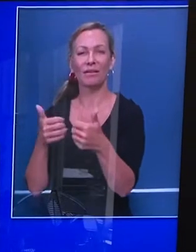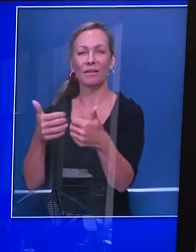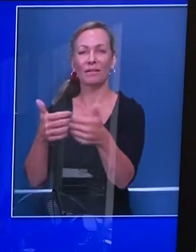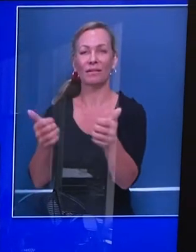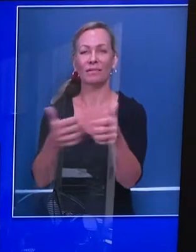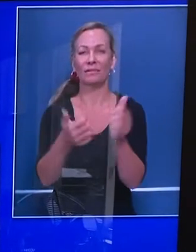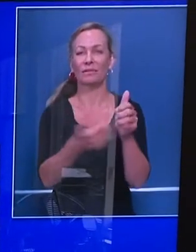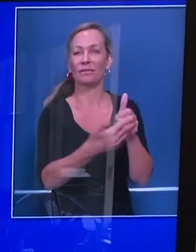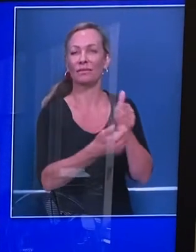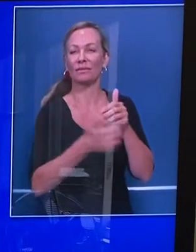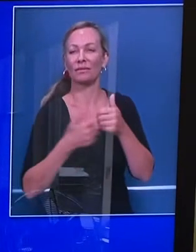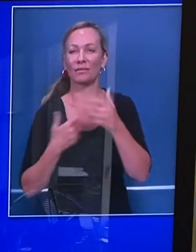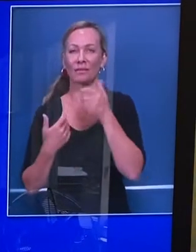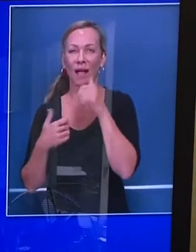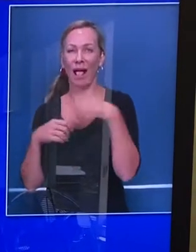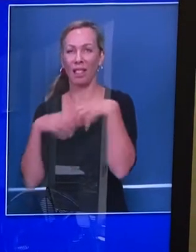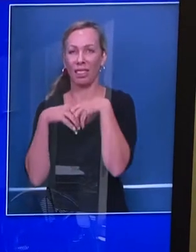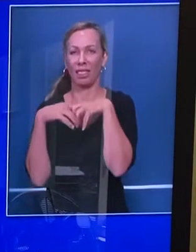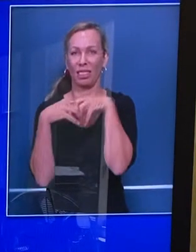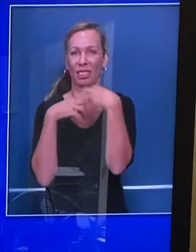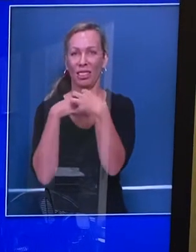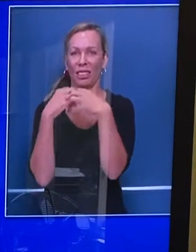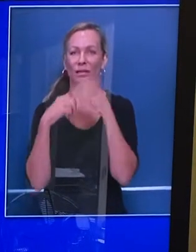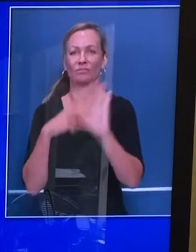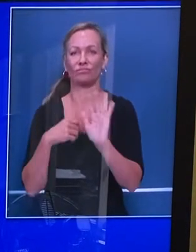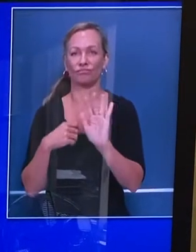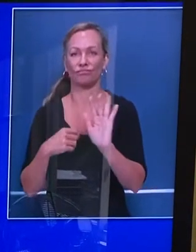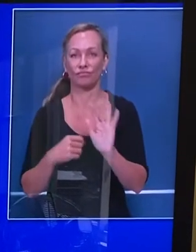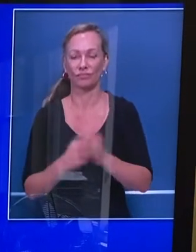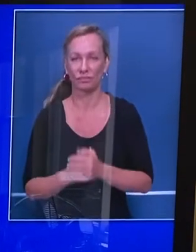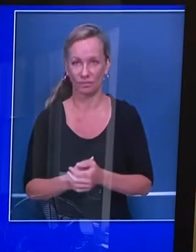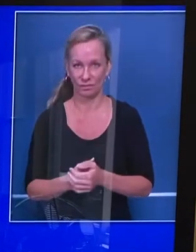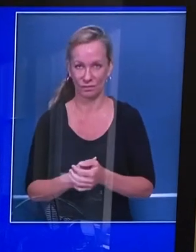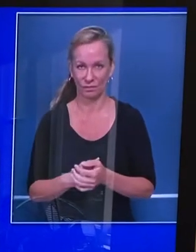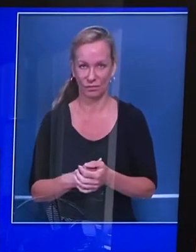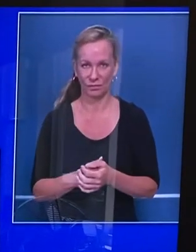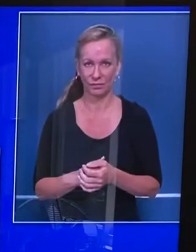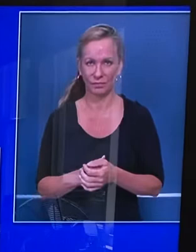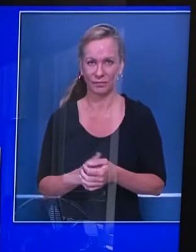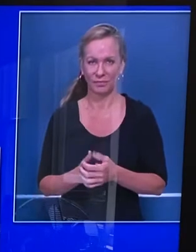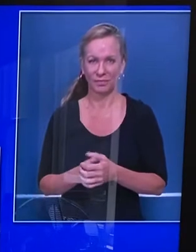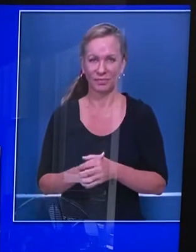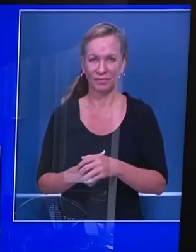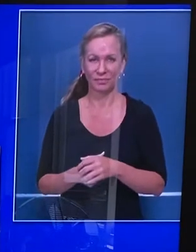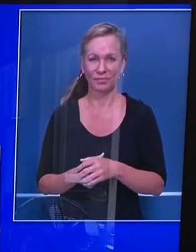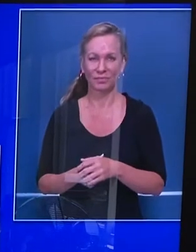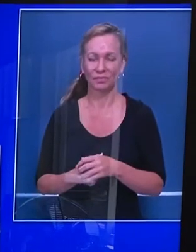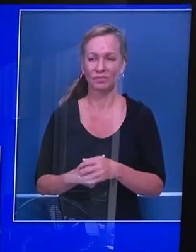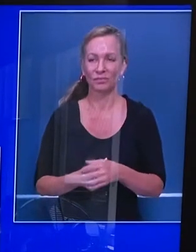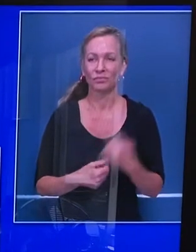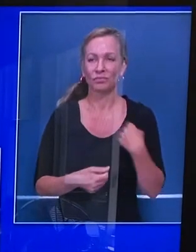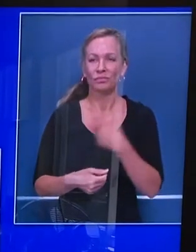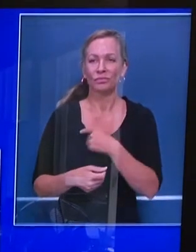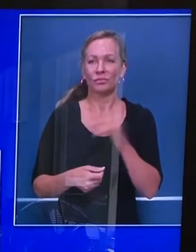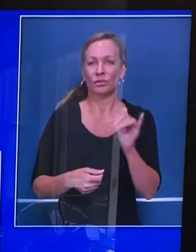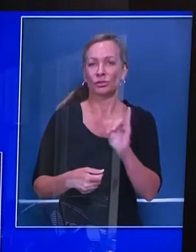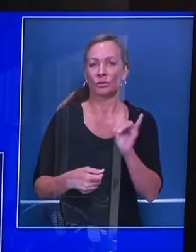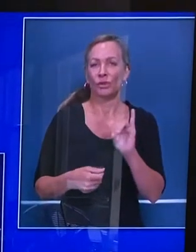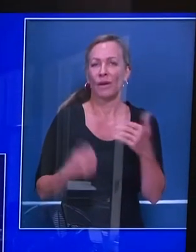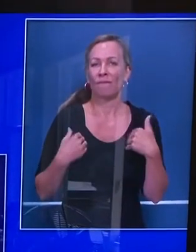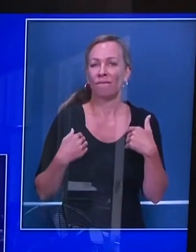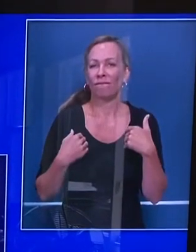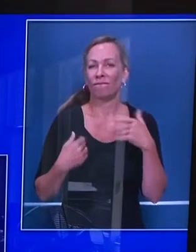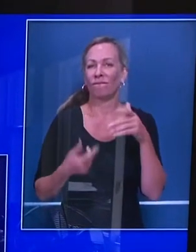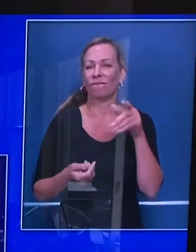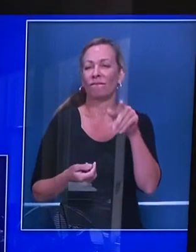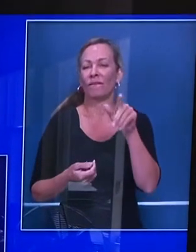physically distanced from others in these congregate facilities. Also getting as many air purifiers as we can. I